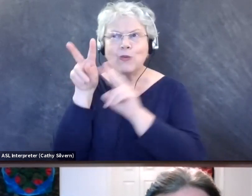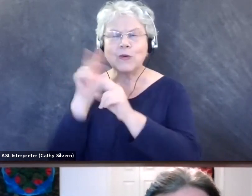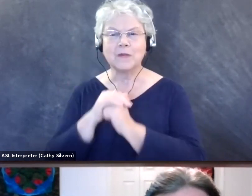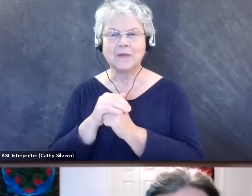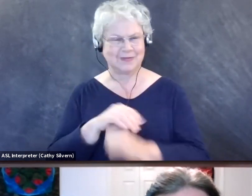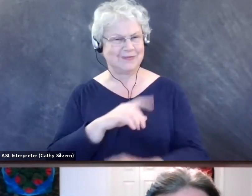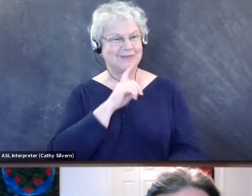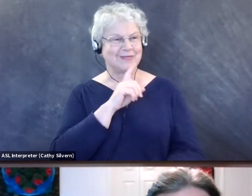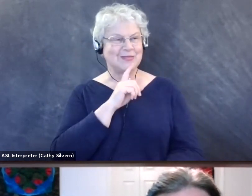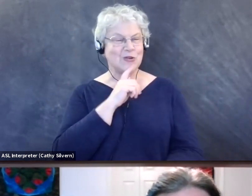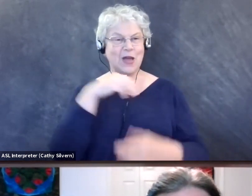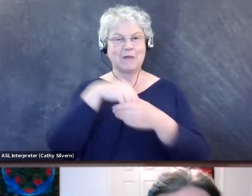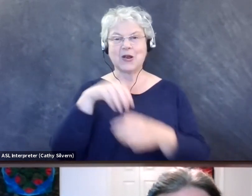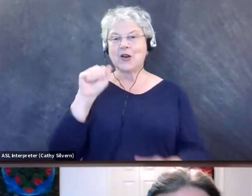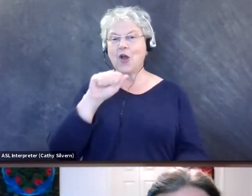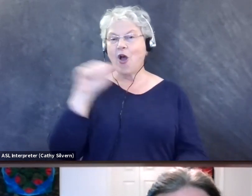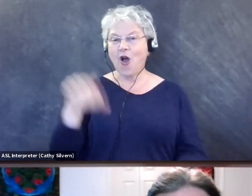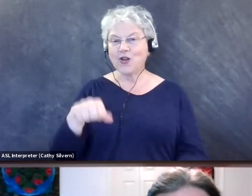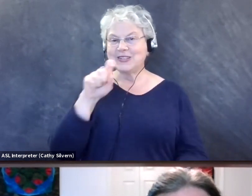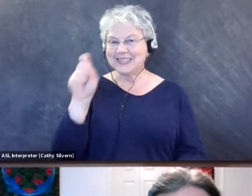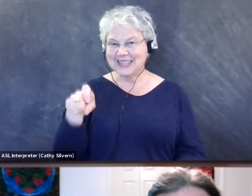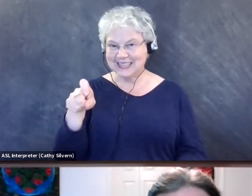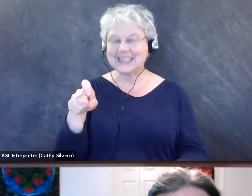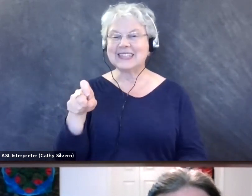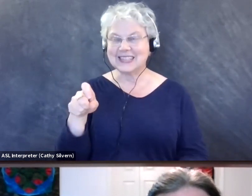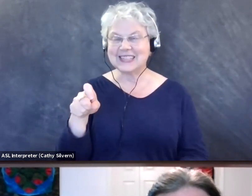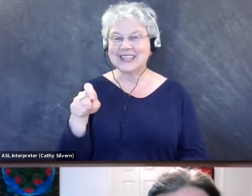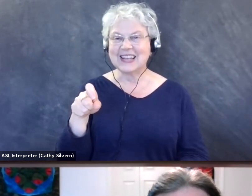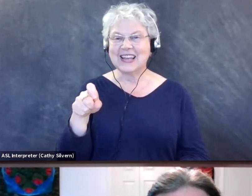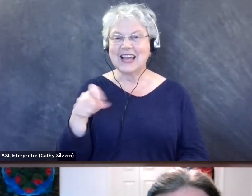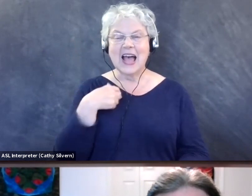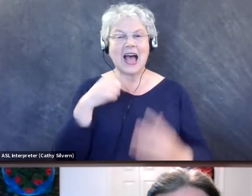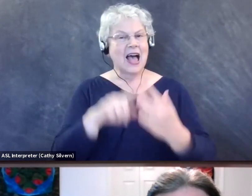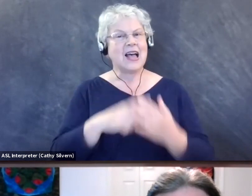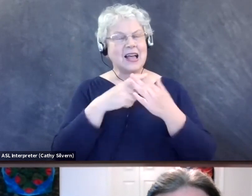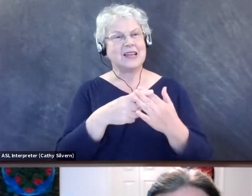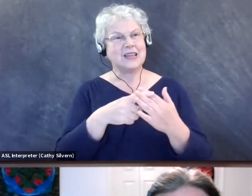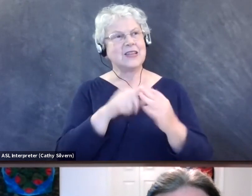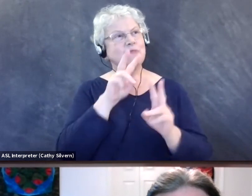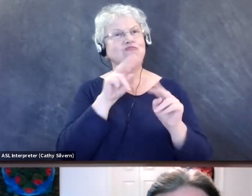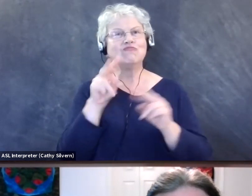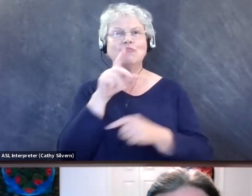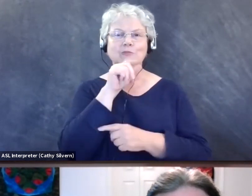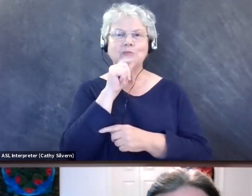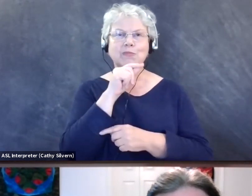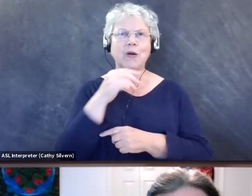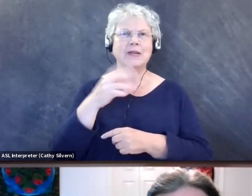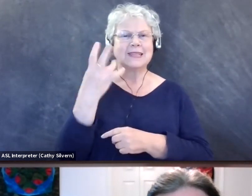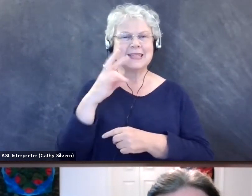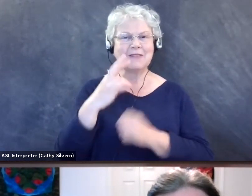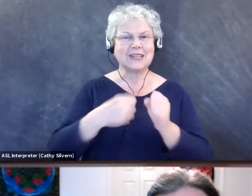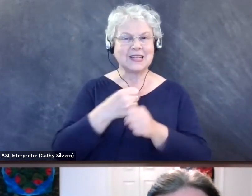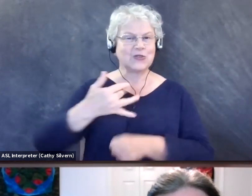I am in Austin, Texas, and I started birding about 17-ish years ago.